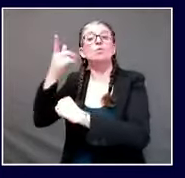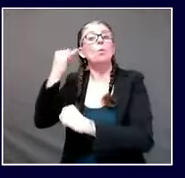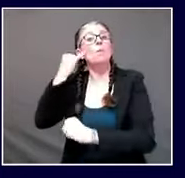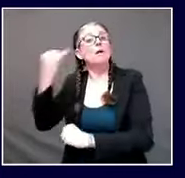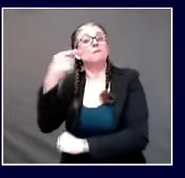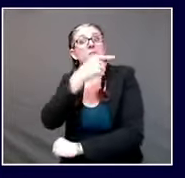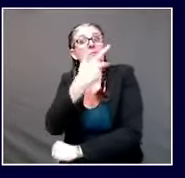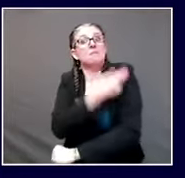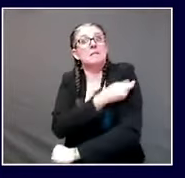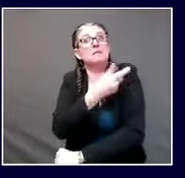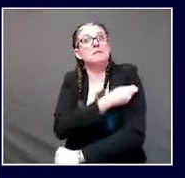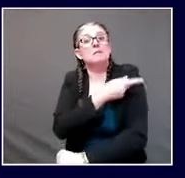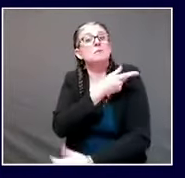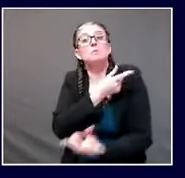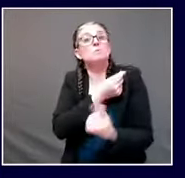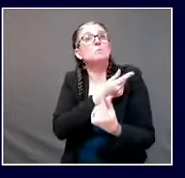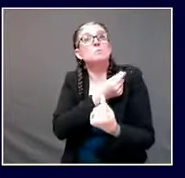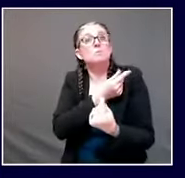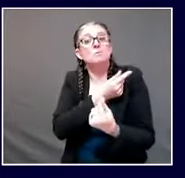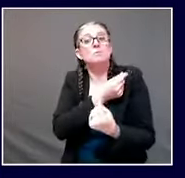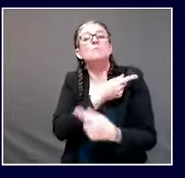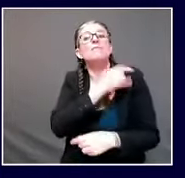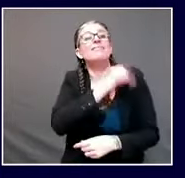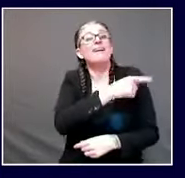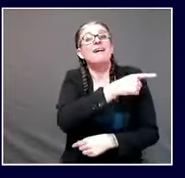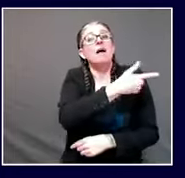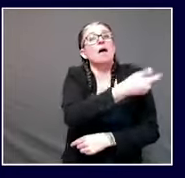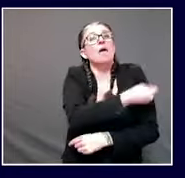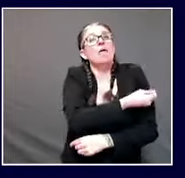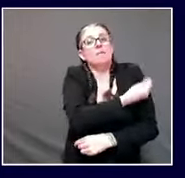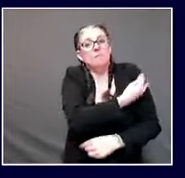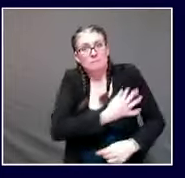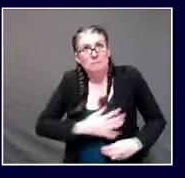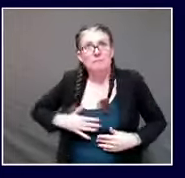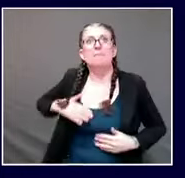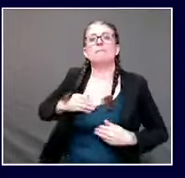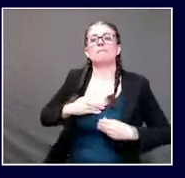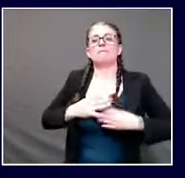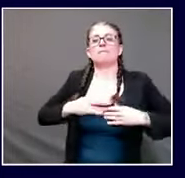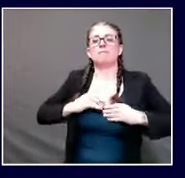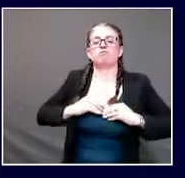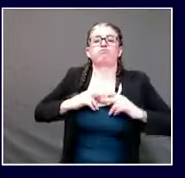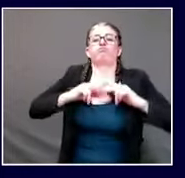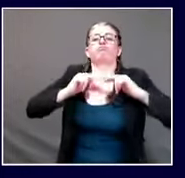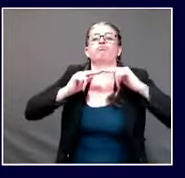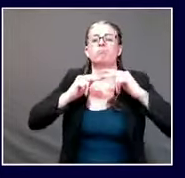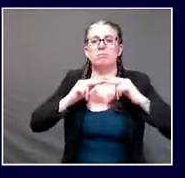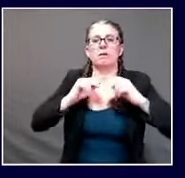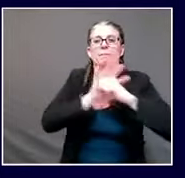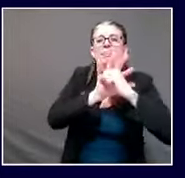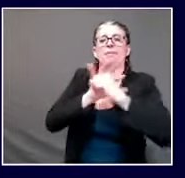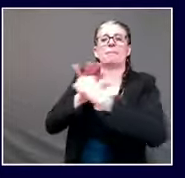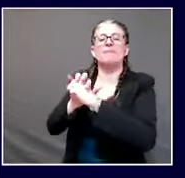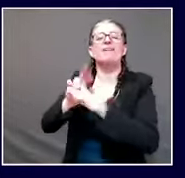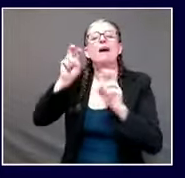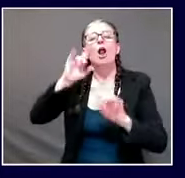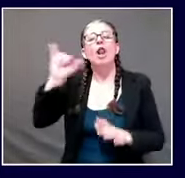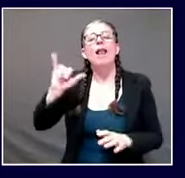so that when if or when it encounters that virus again it can rapidly ramp up the level of antibodies